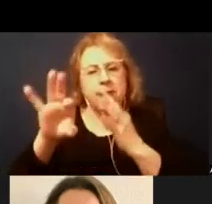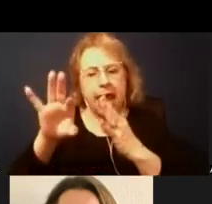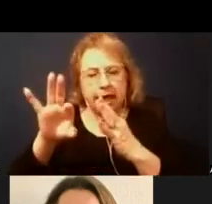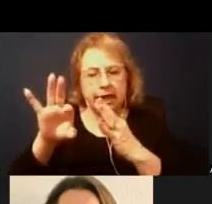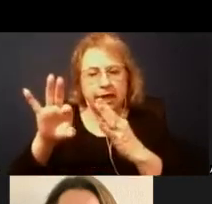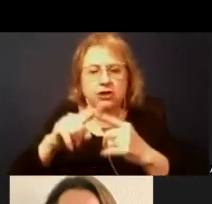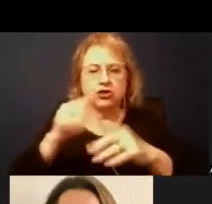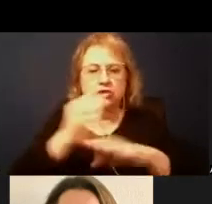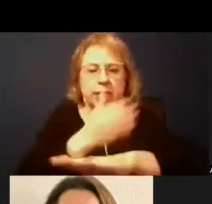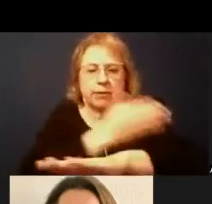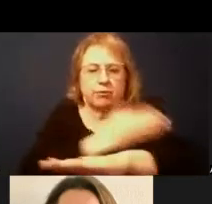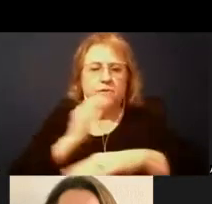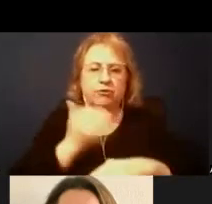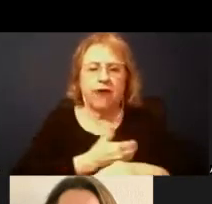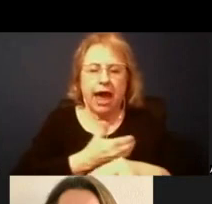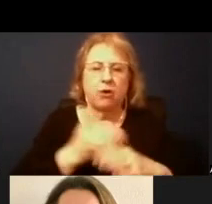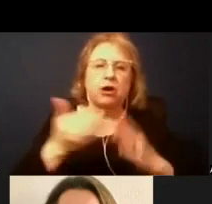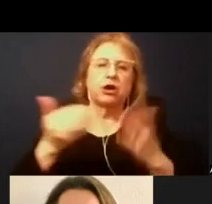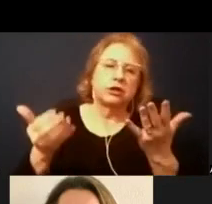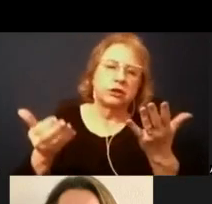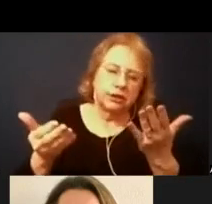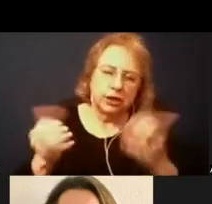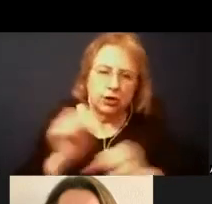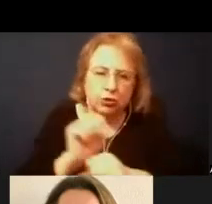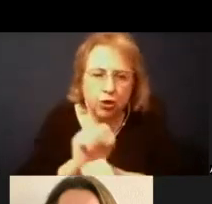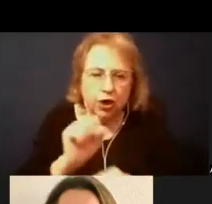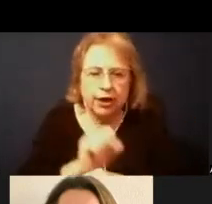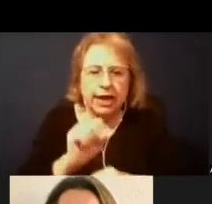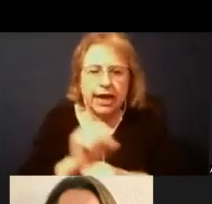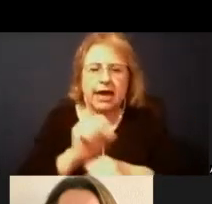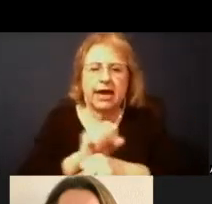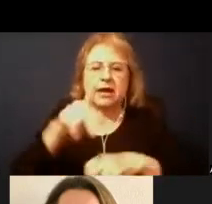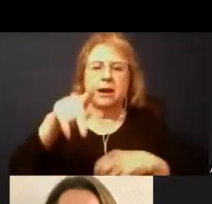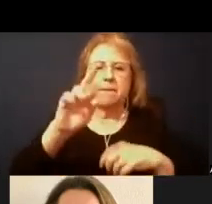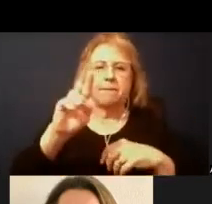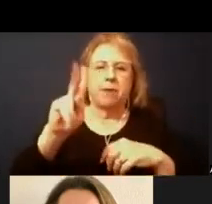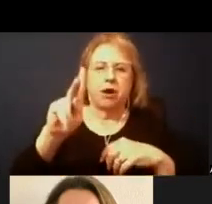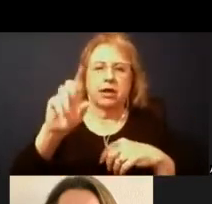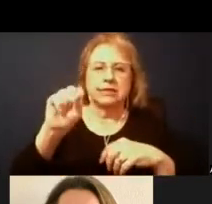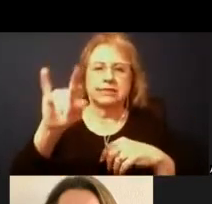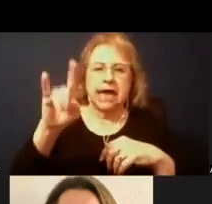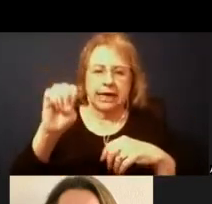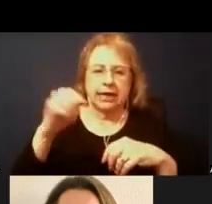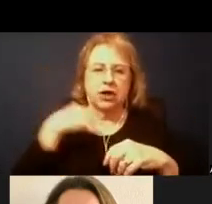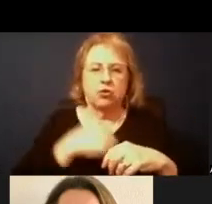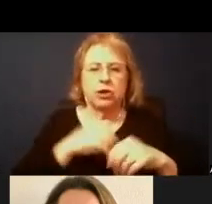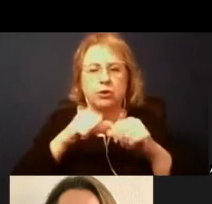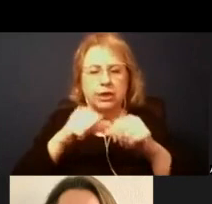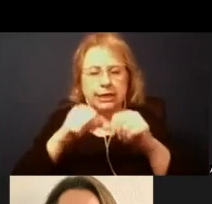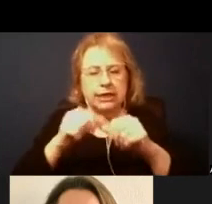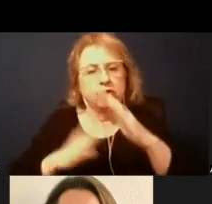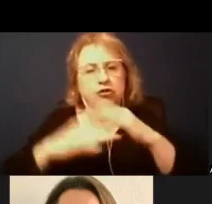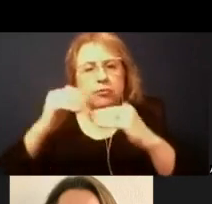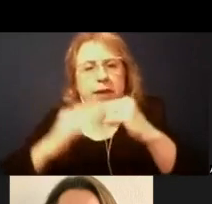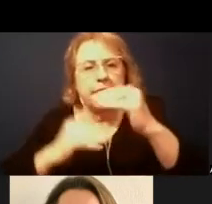Parkside in conjunction with the new strategic plan that's been approved. So excited about Parkside continuing to build on our Montessori practices